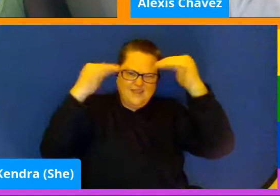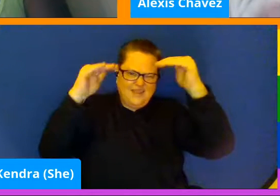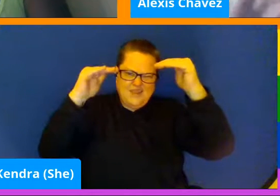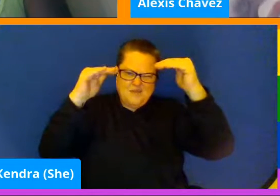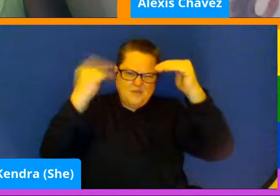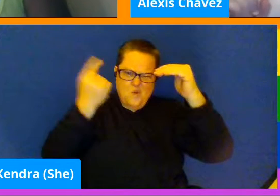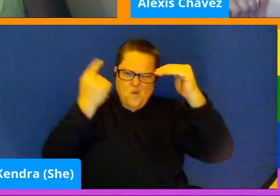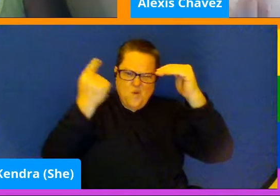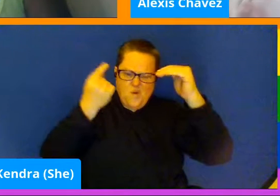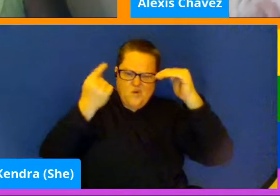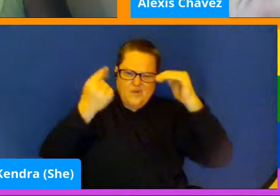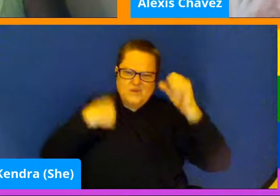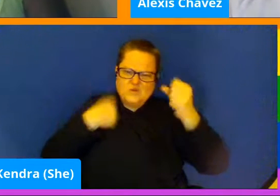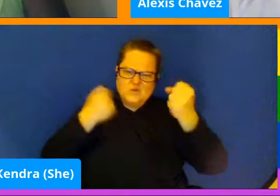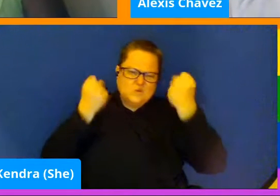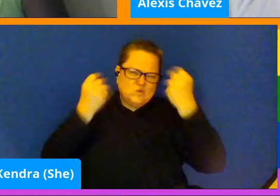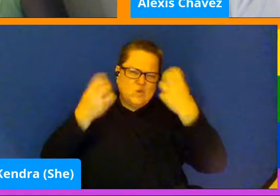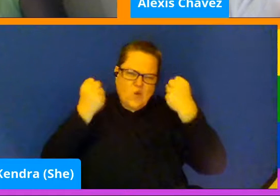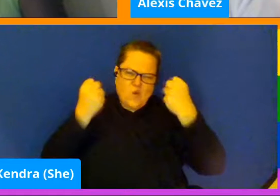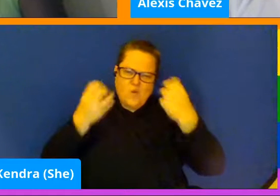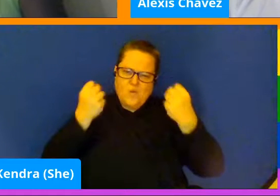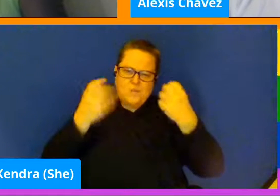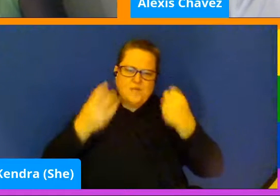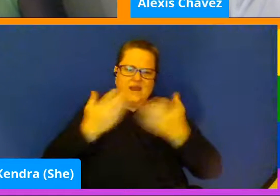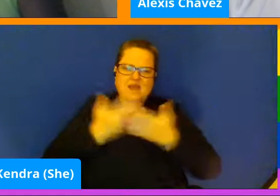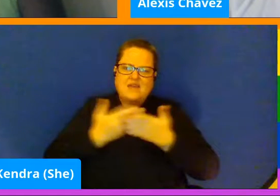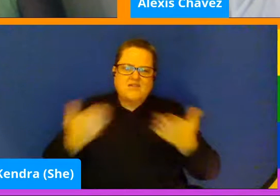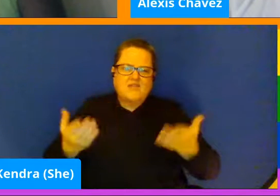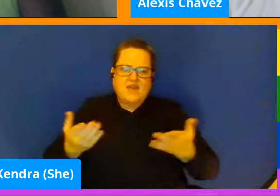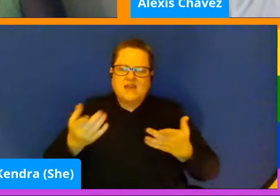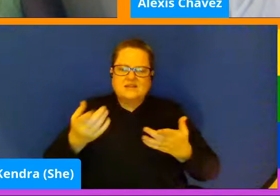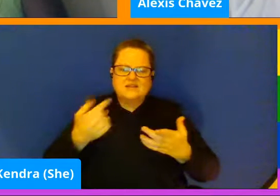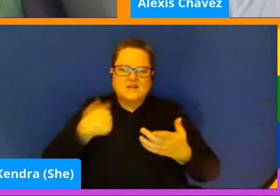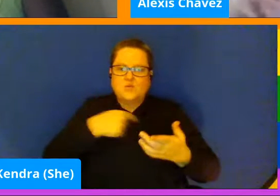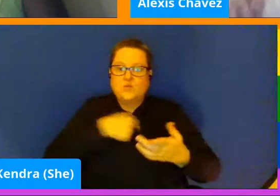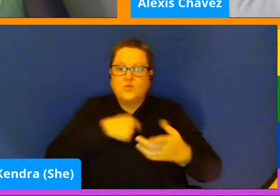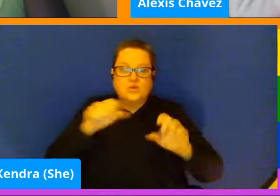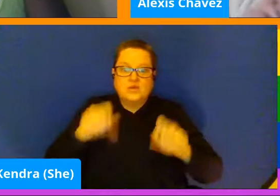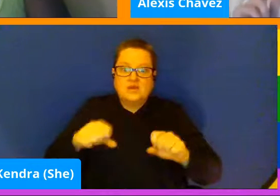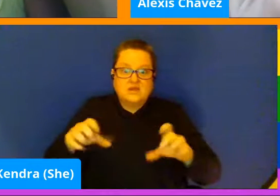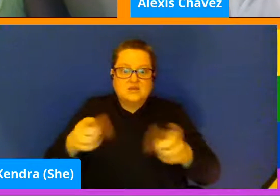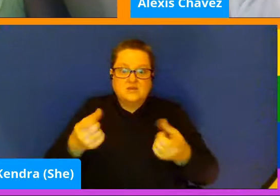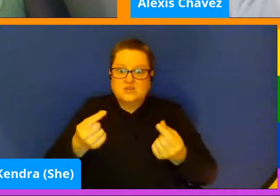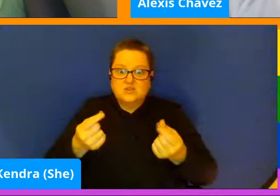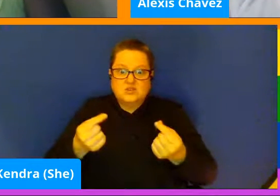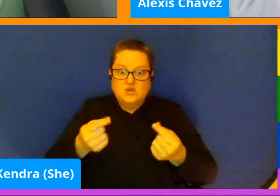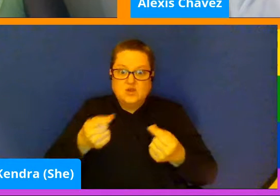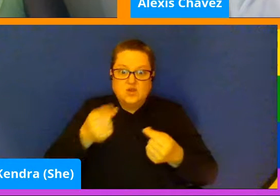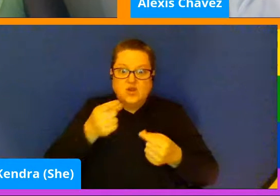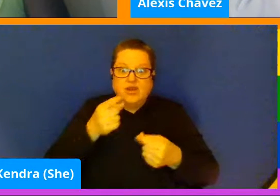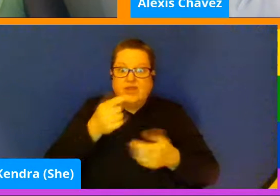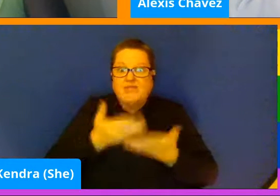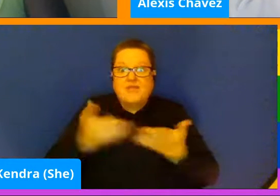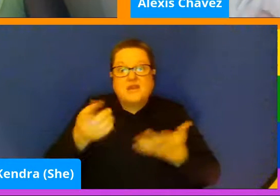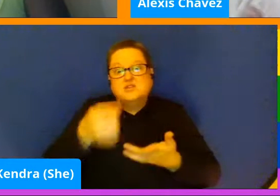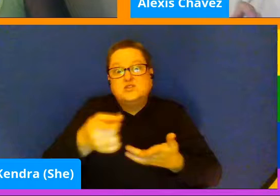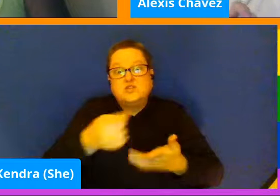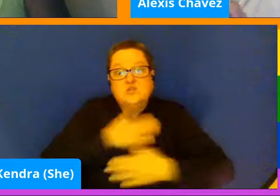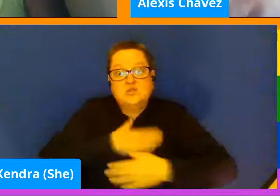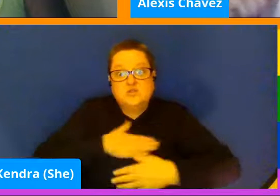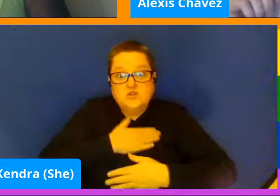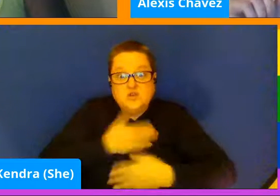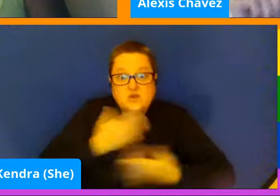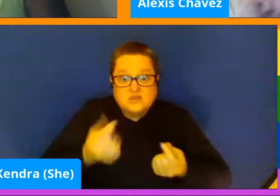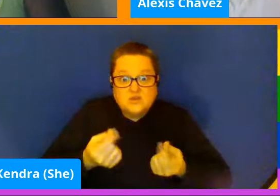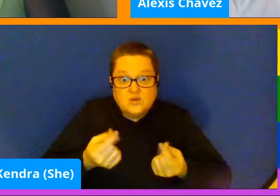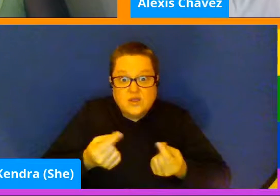that every one of you enjoy doing. There's things that you know that you like doing. There's things that